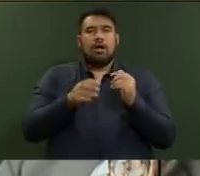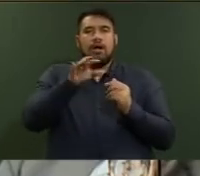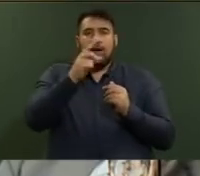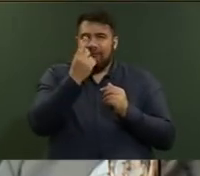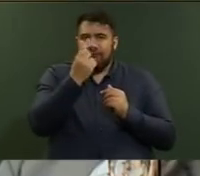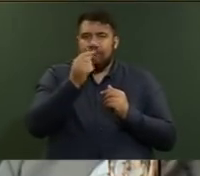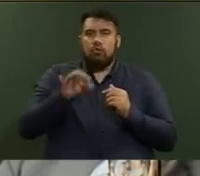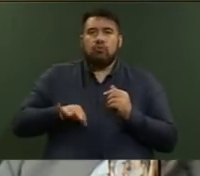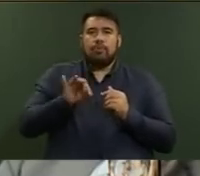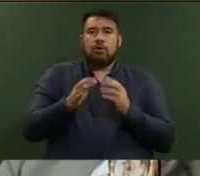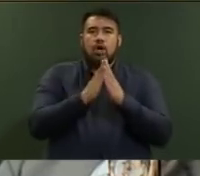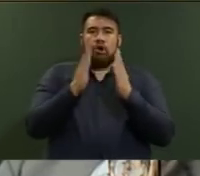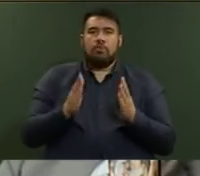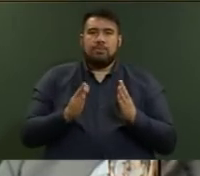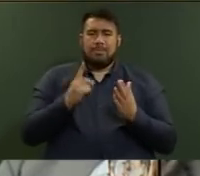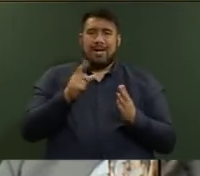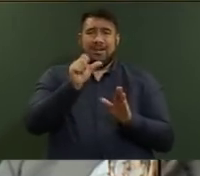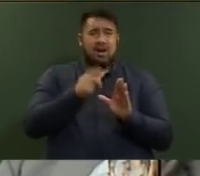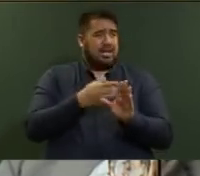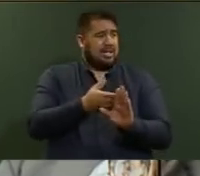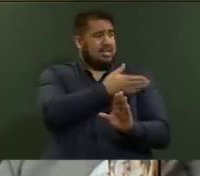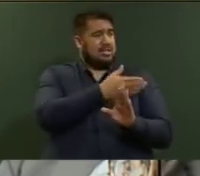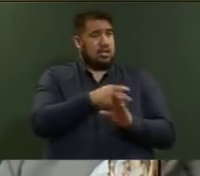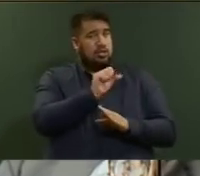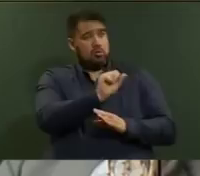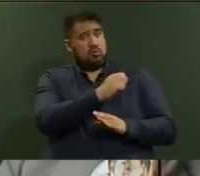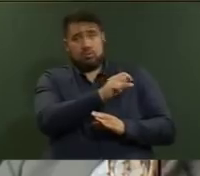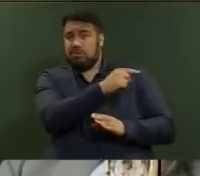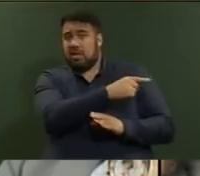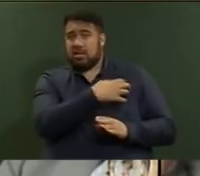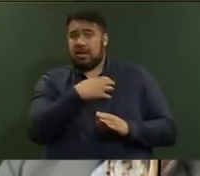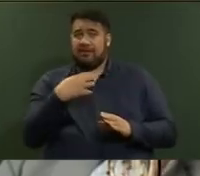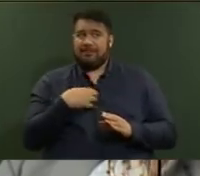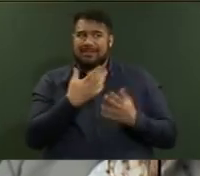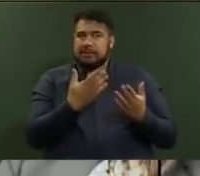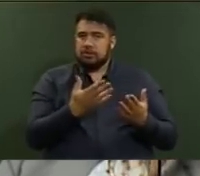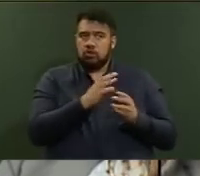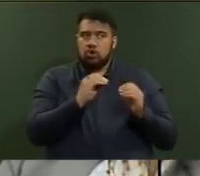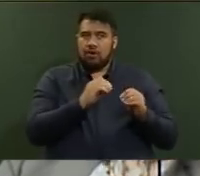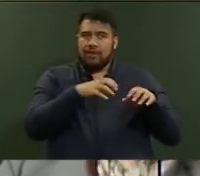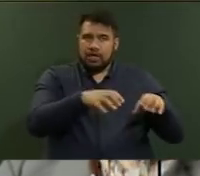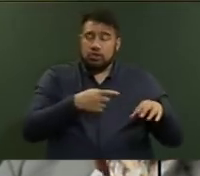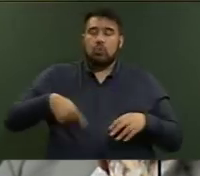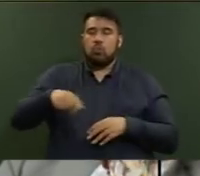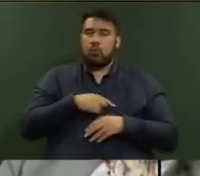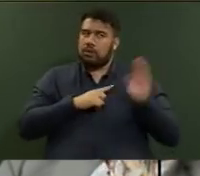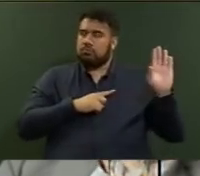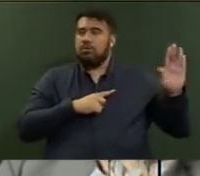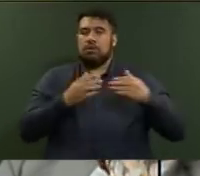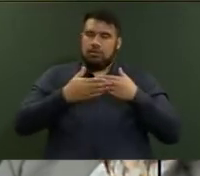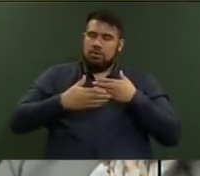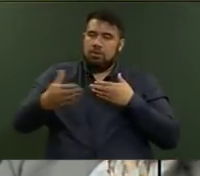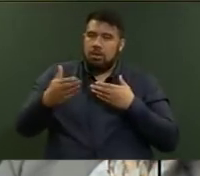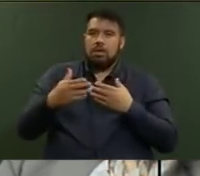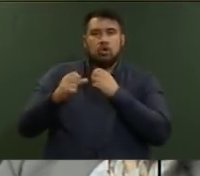now that was built over nine years of that Government. We are very committed to building houses and to